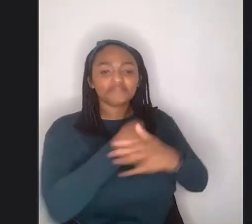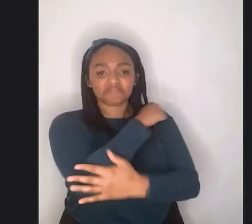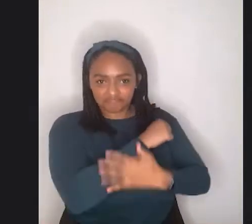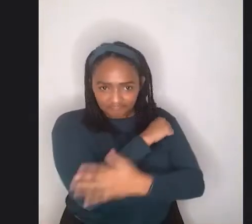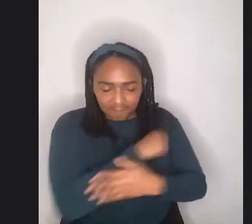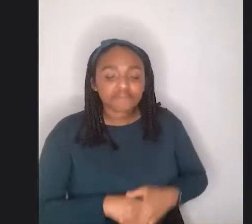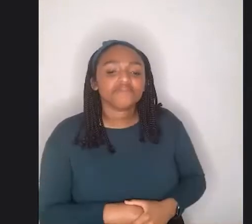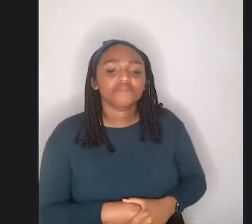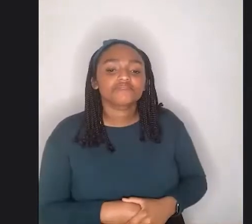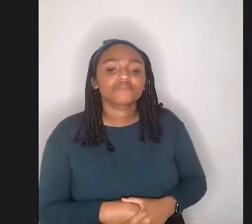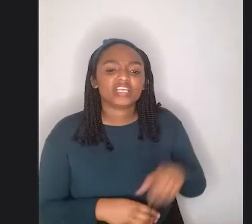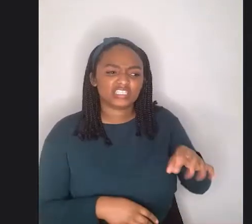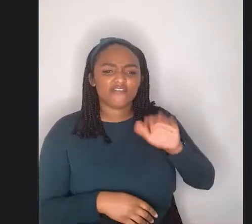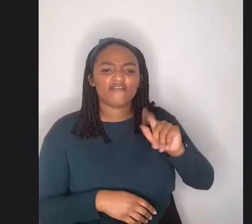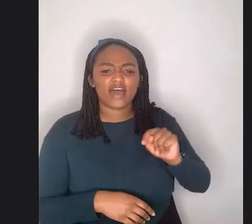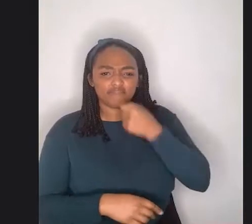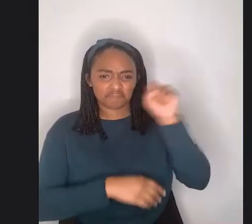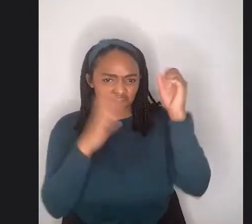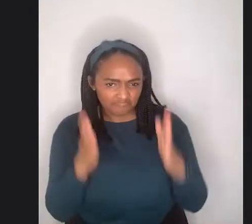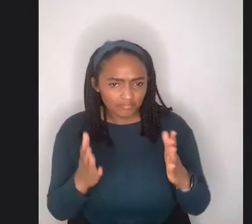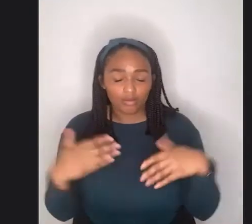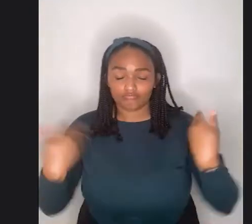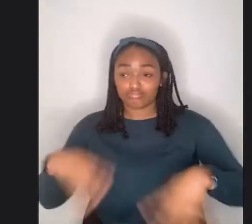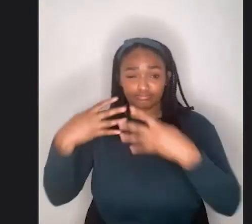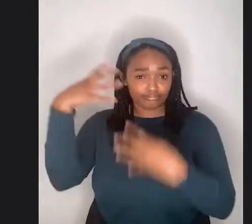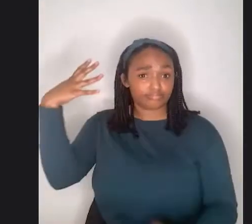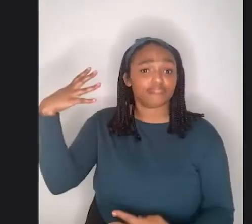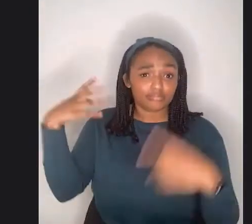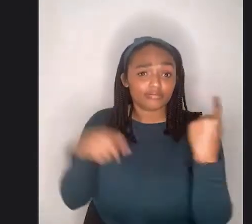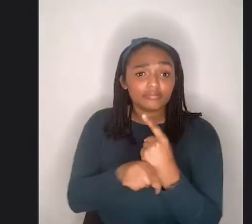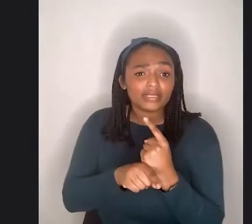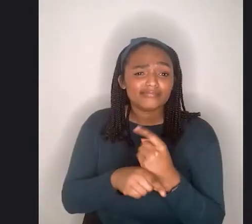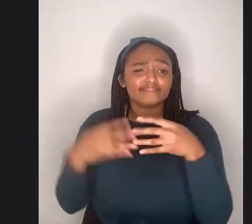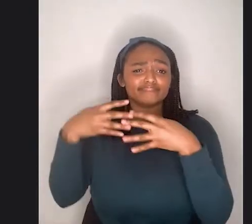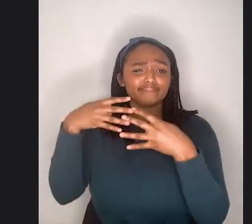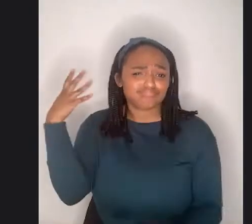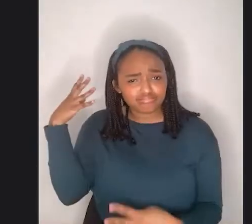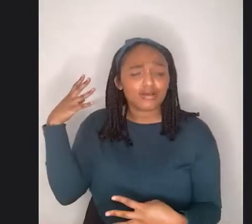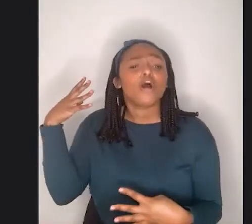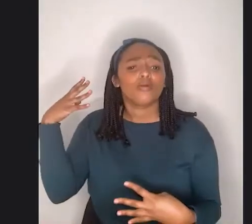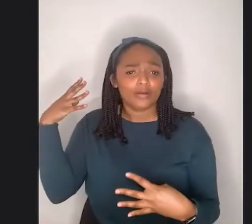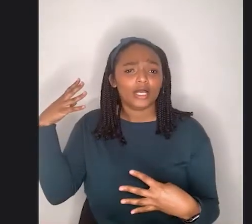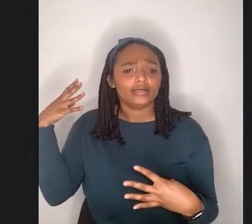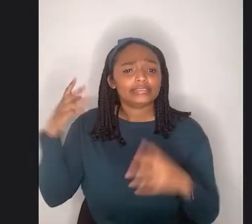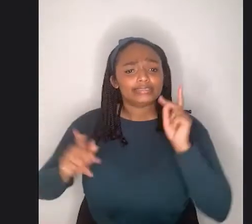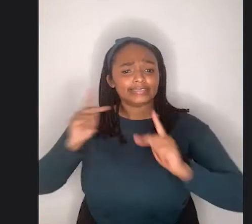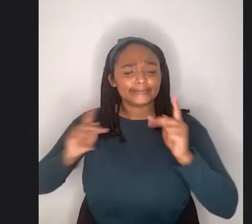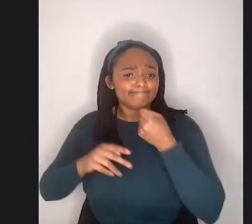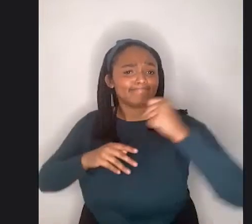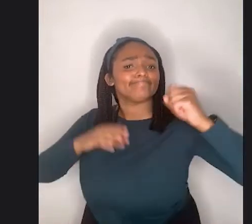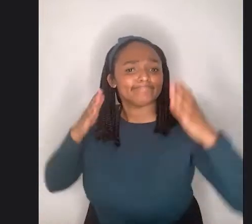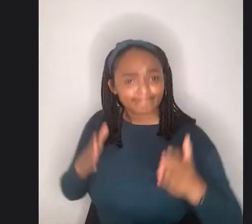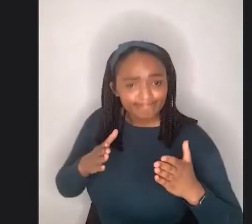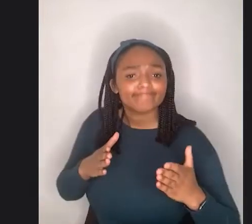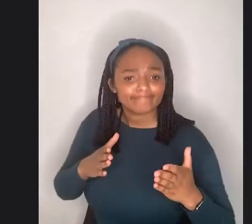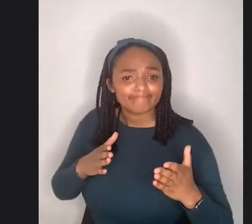wow, there are so many, um, there are just so many voices out there that are just not brought